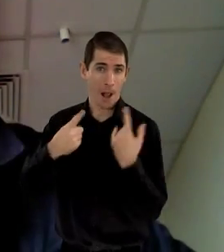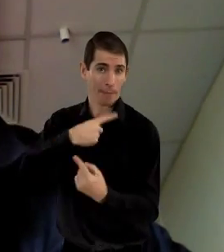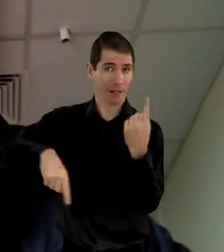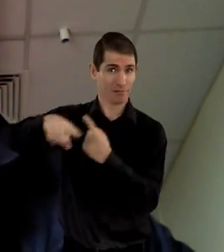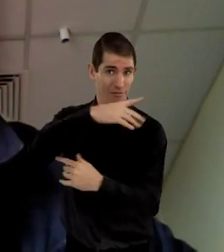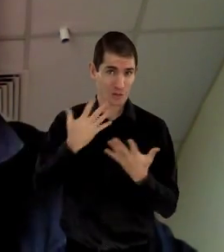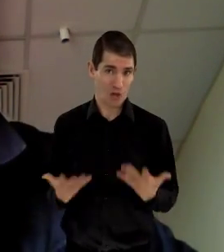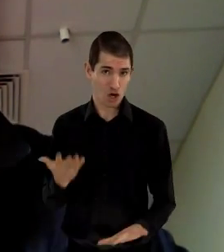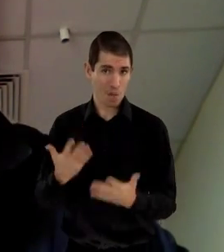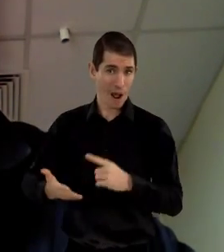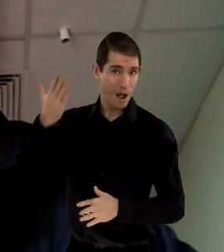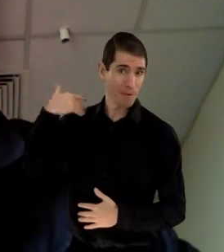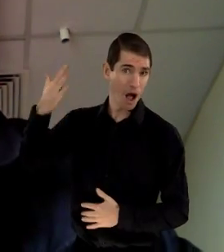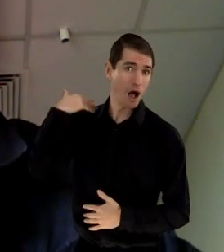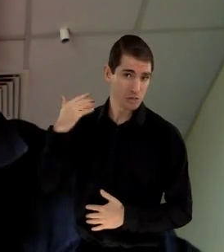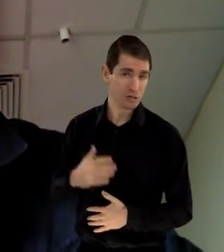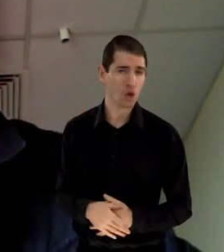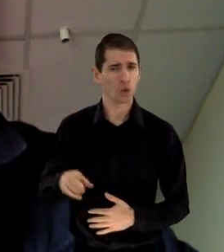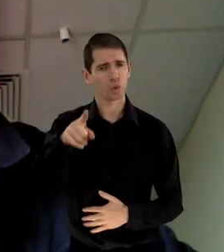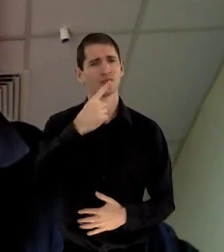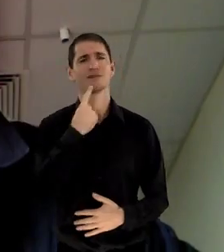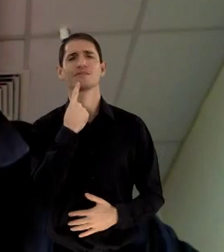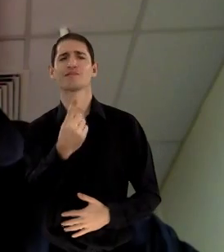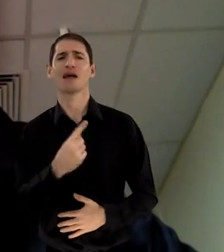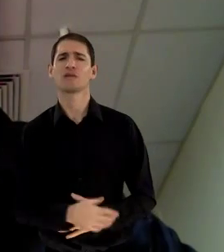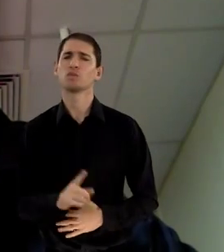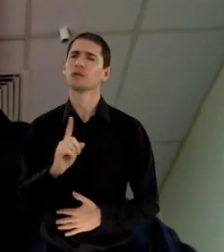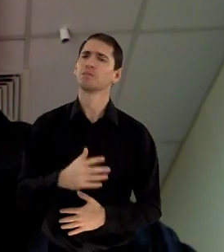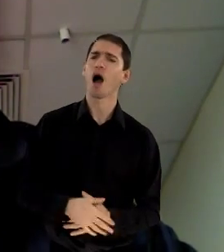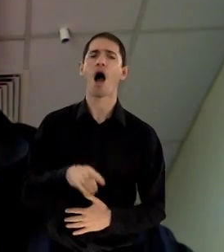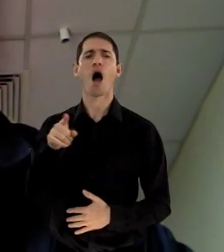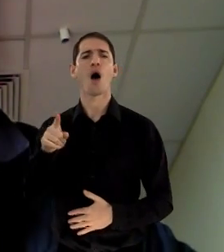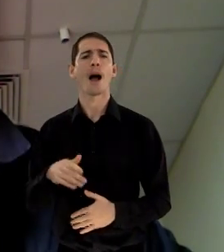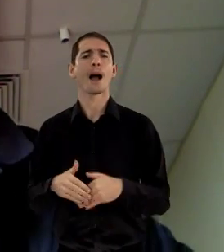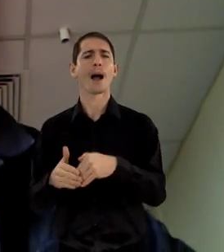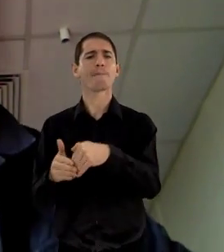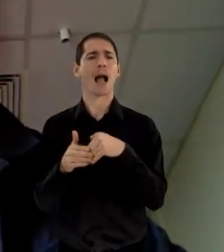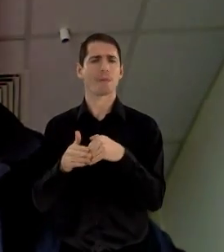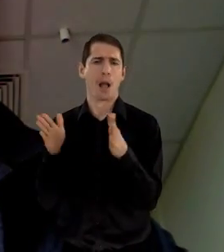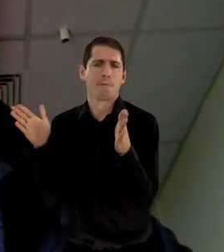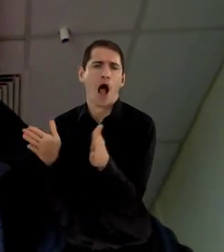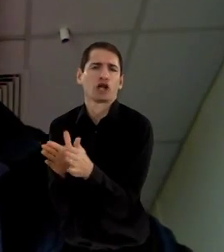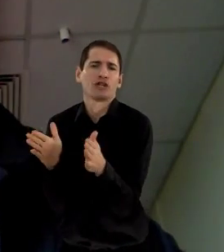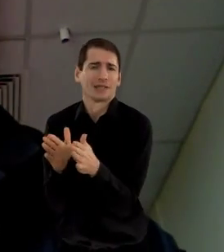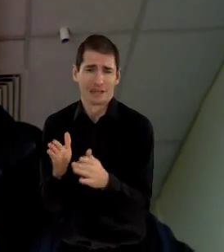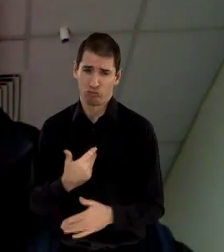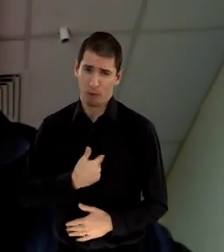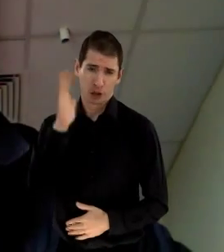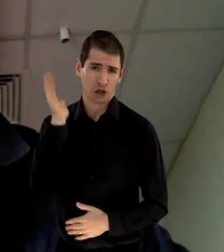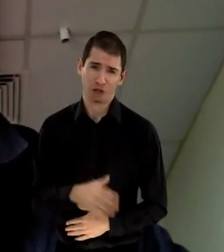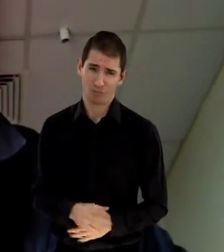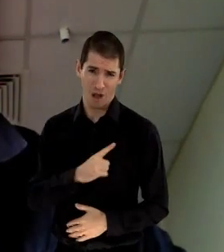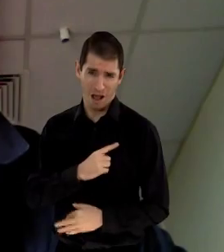there are more disabled people around today than ever before in the past. So to suggest that impairment is a minority